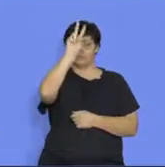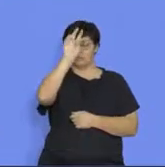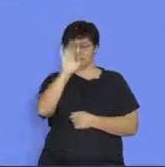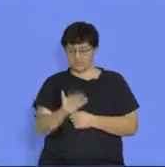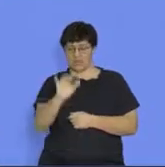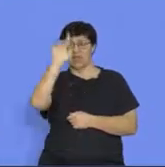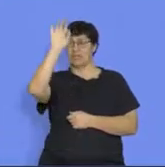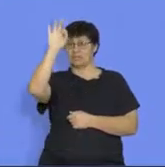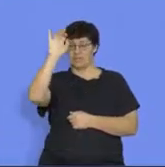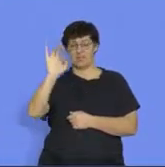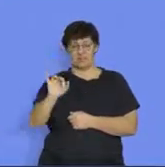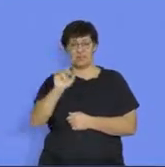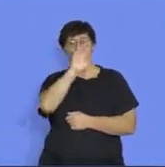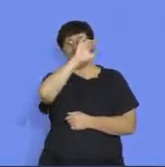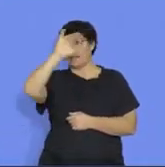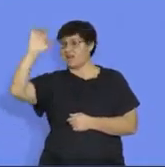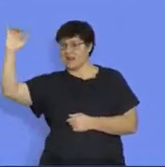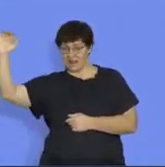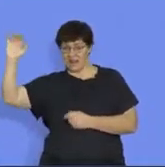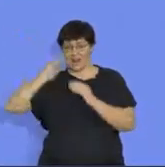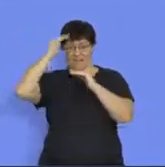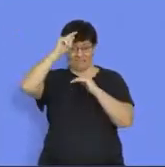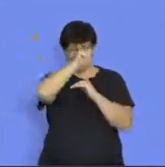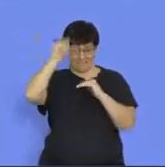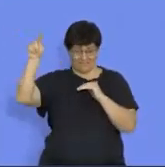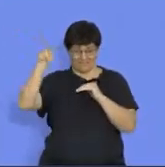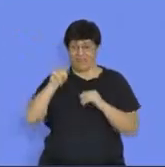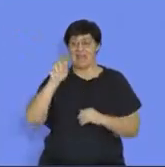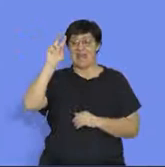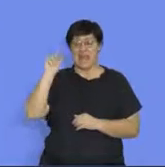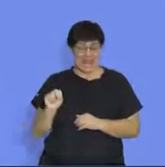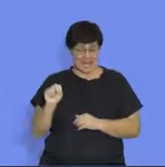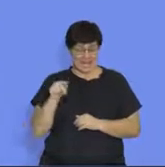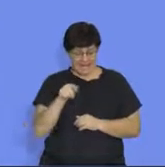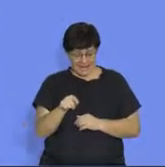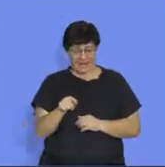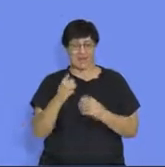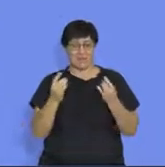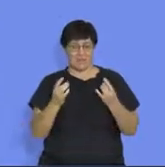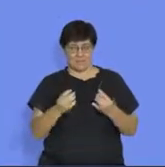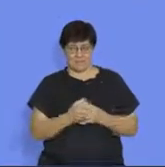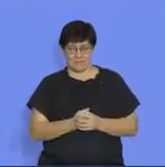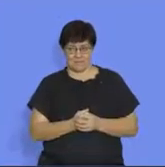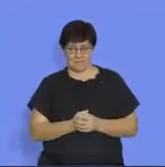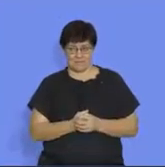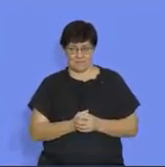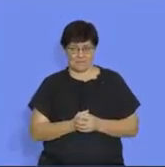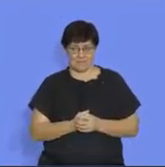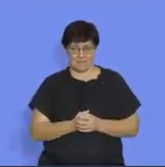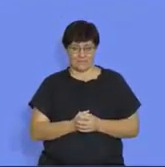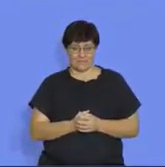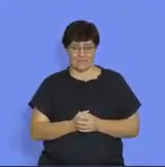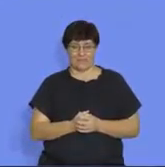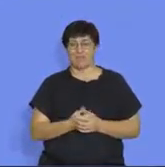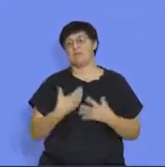TN is the nth term of the pattern, where n is the term number. So, everyone,